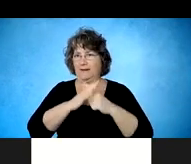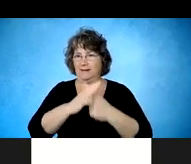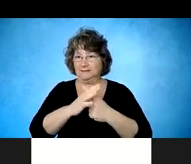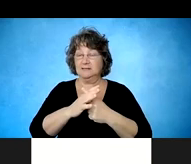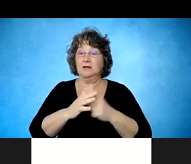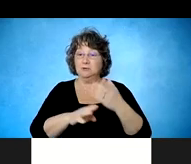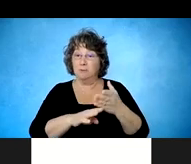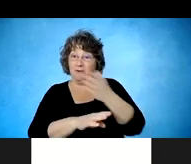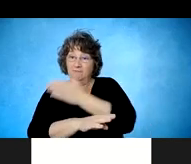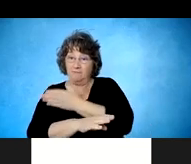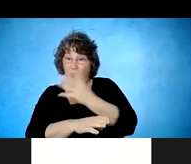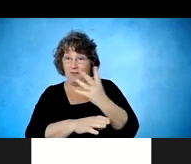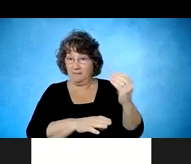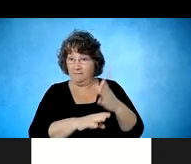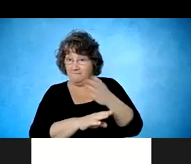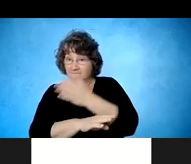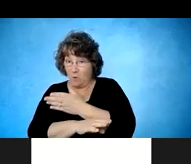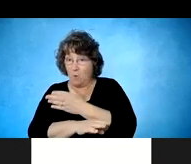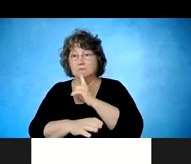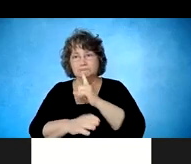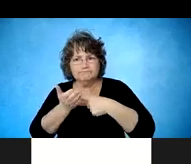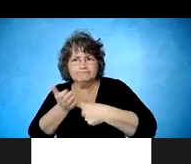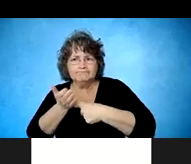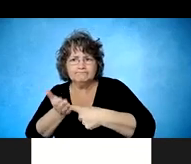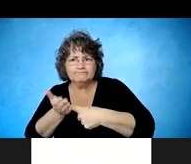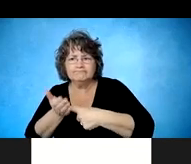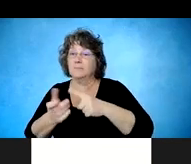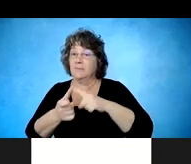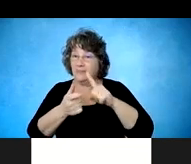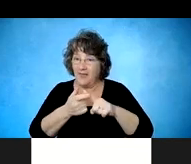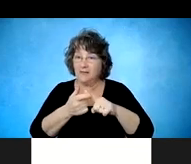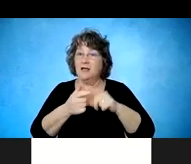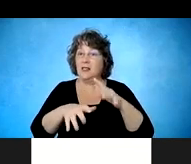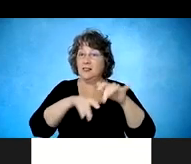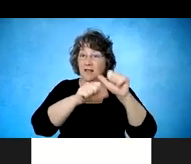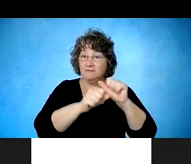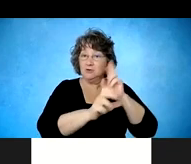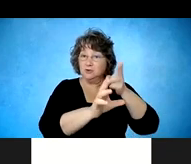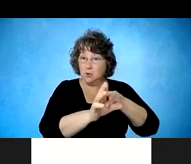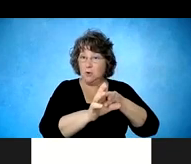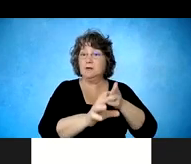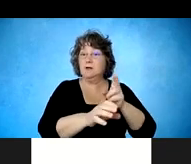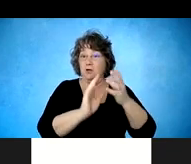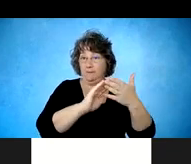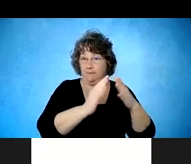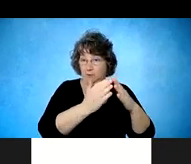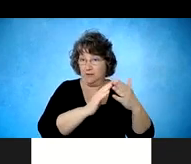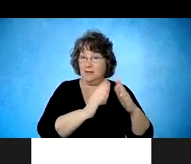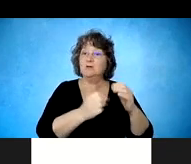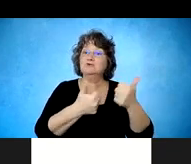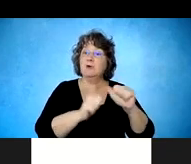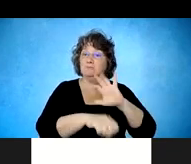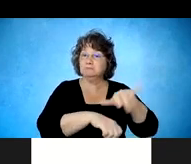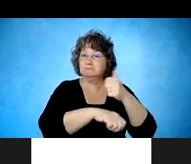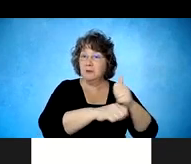to foster a relationship with partners in the community. And also to coordinate